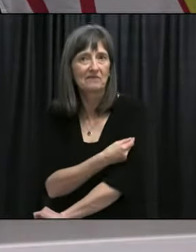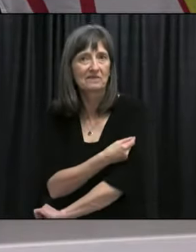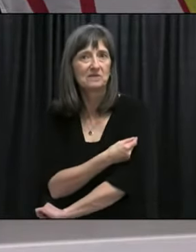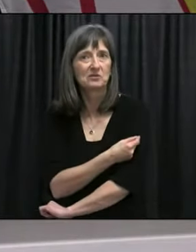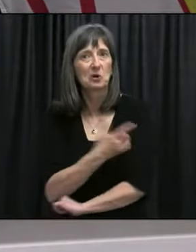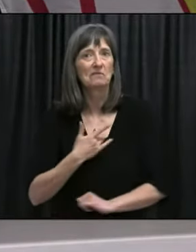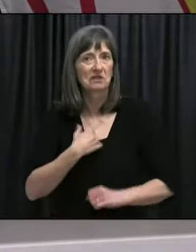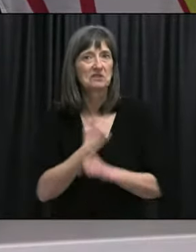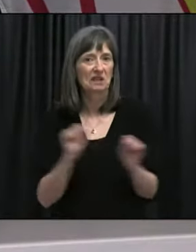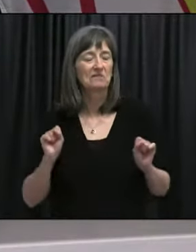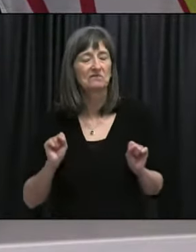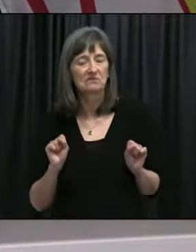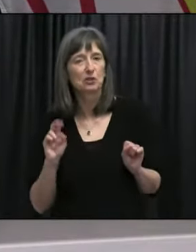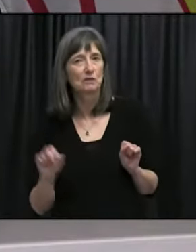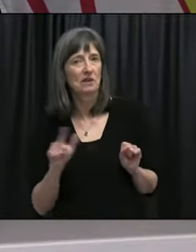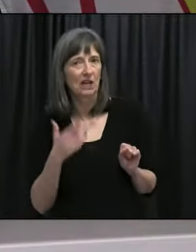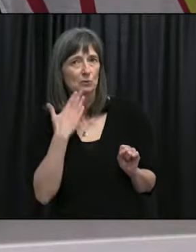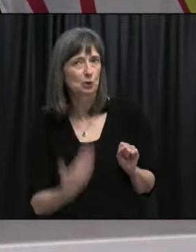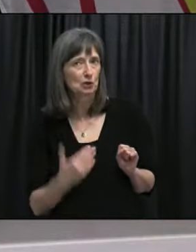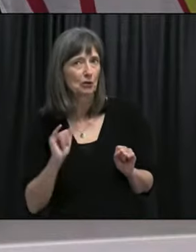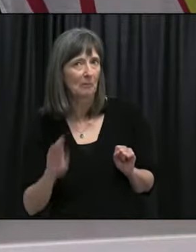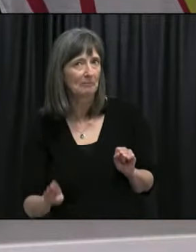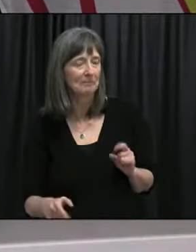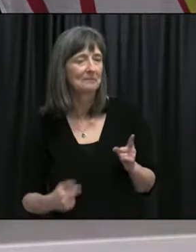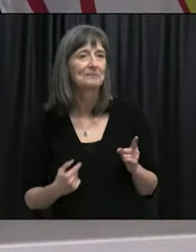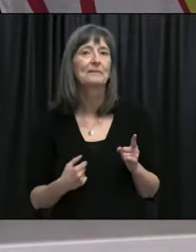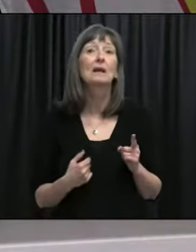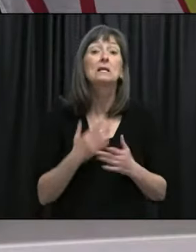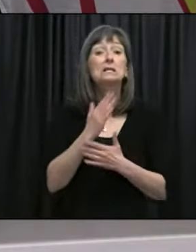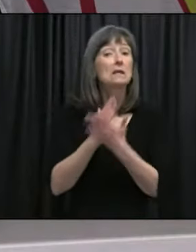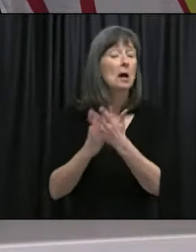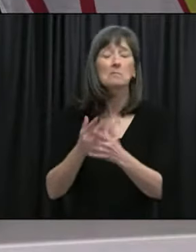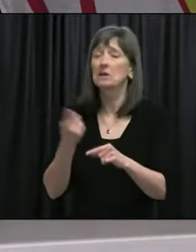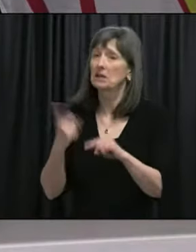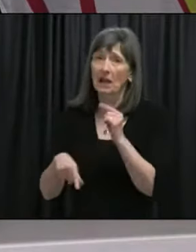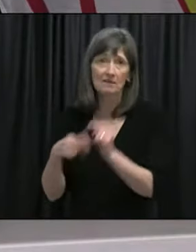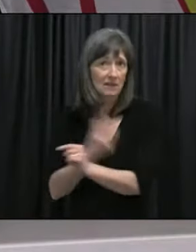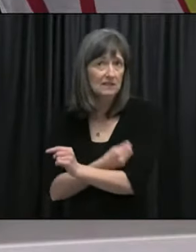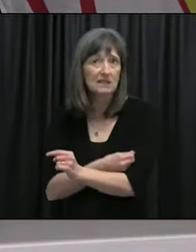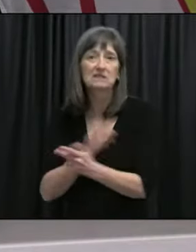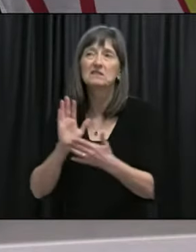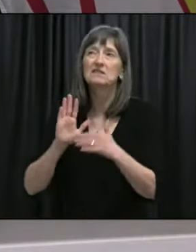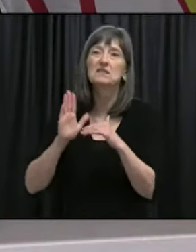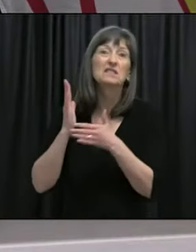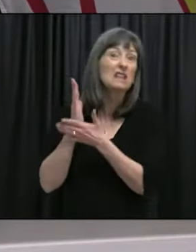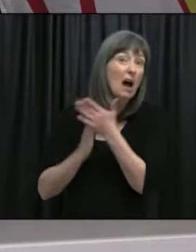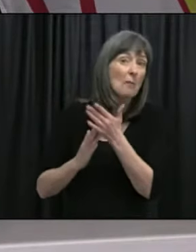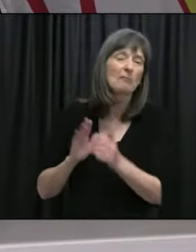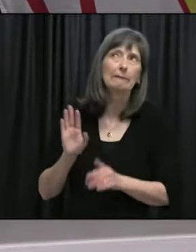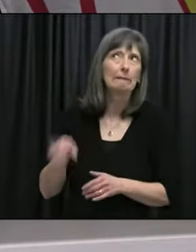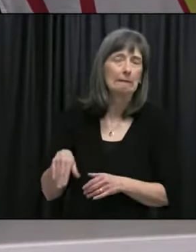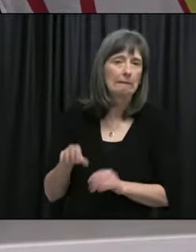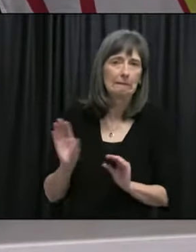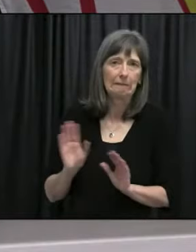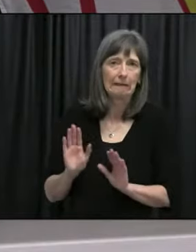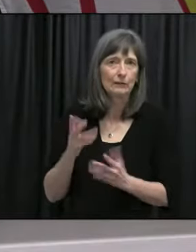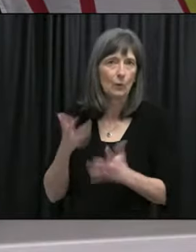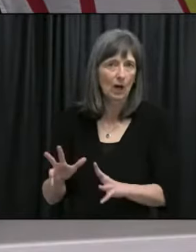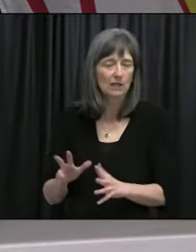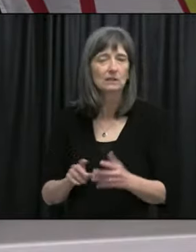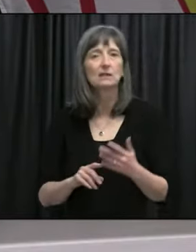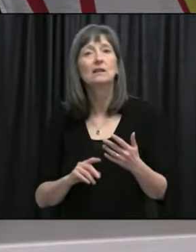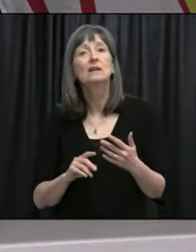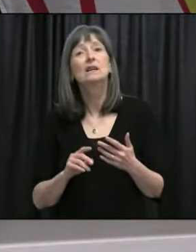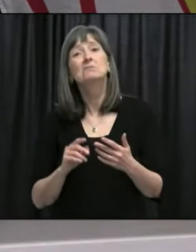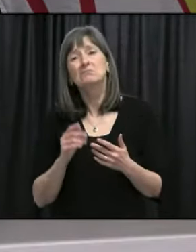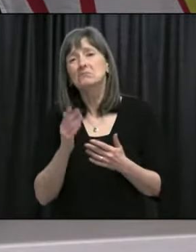and so there's always going to be some people who can't get the vaccine or who don't get the vaccine. And, uh, there's always going to be